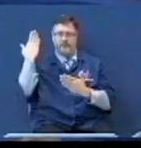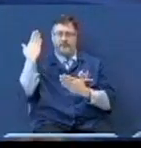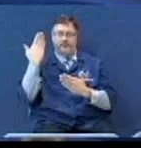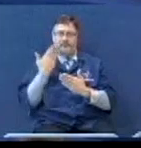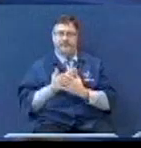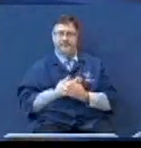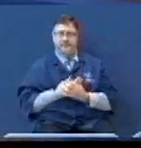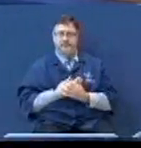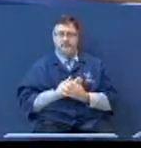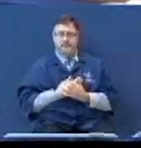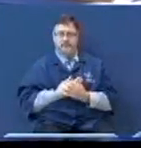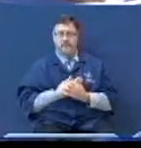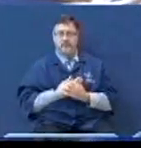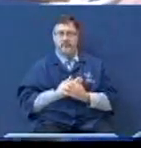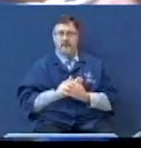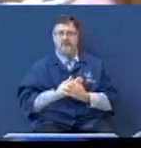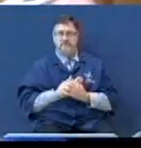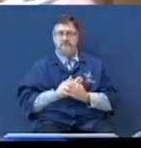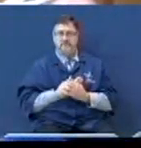Derision.